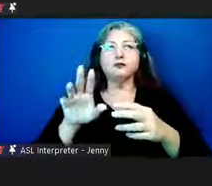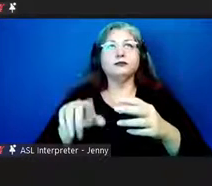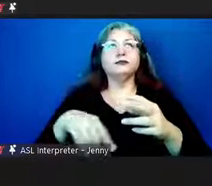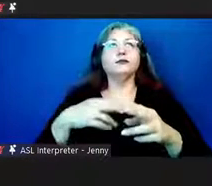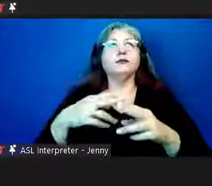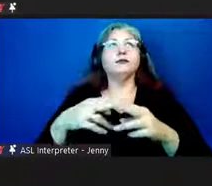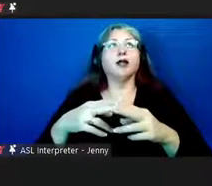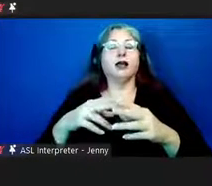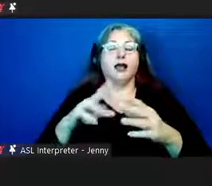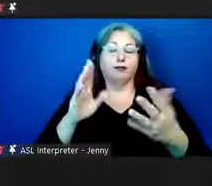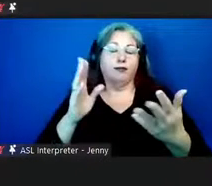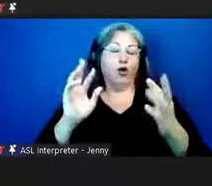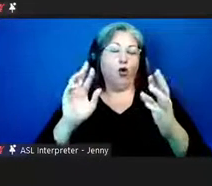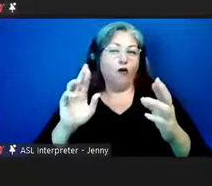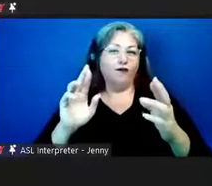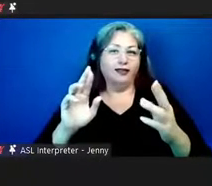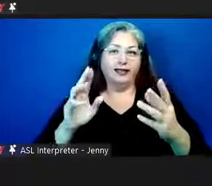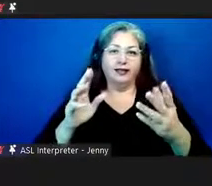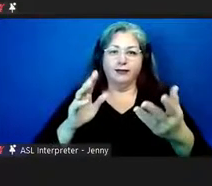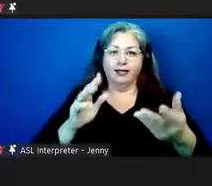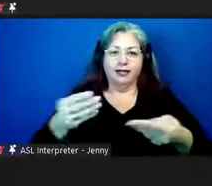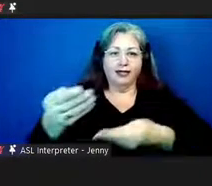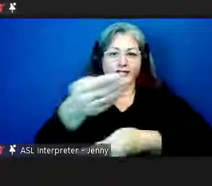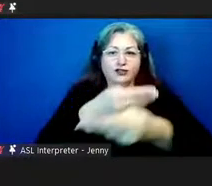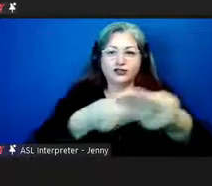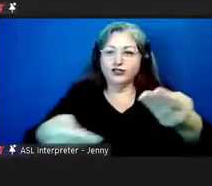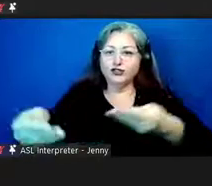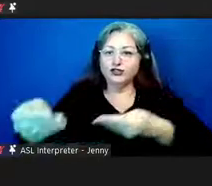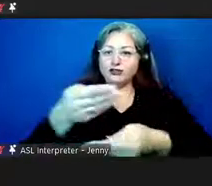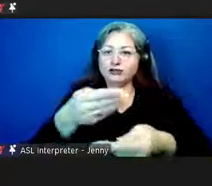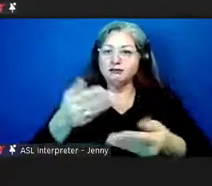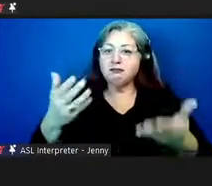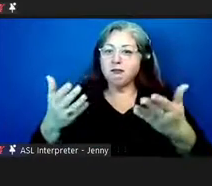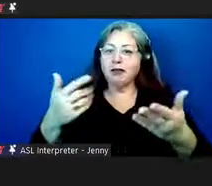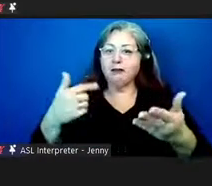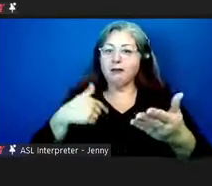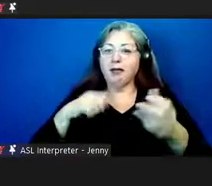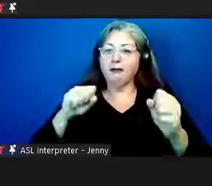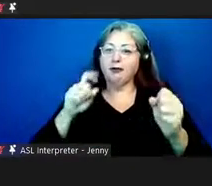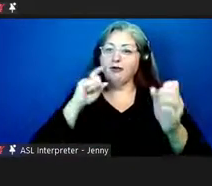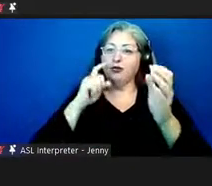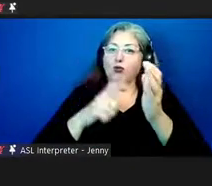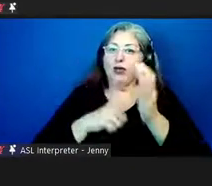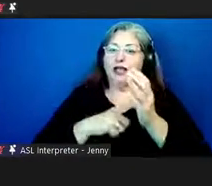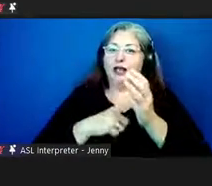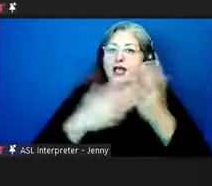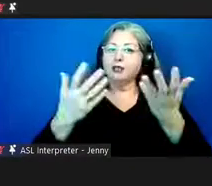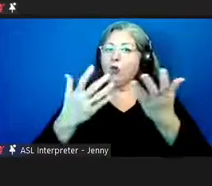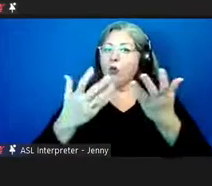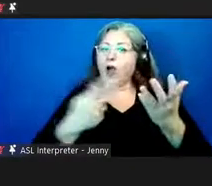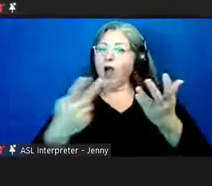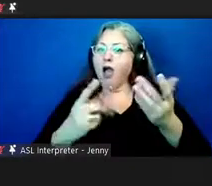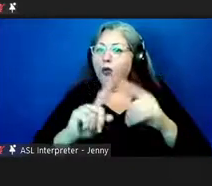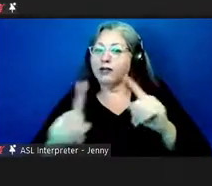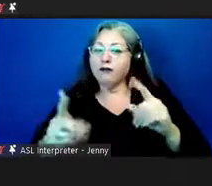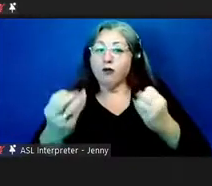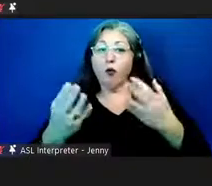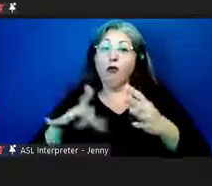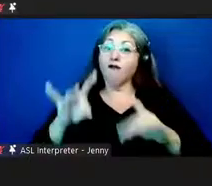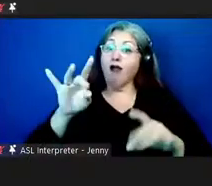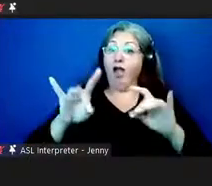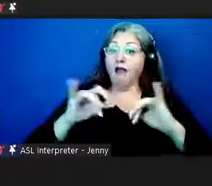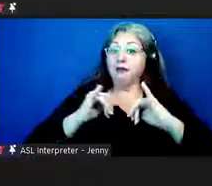hopefully some kind of an exchange that that maybe we could recognize differences or recognize similarities